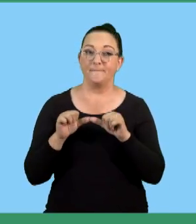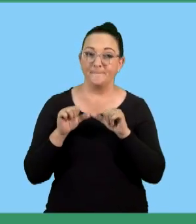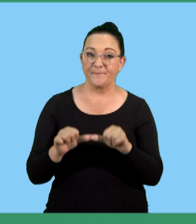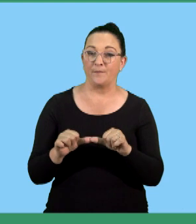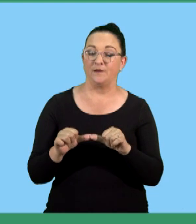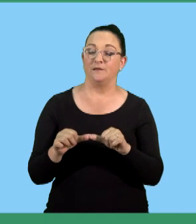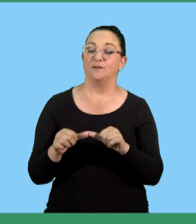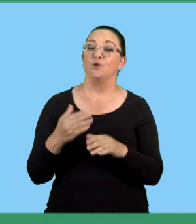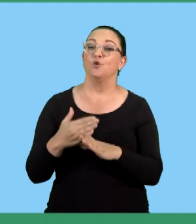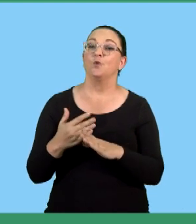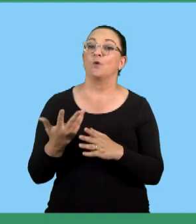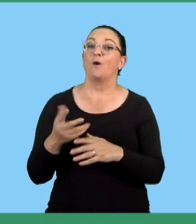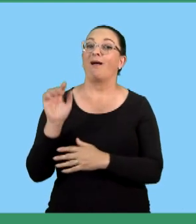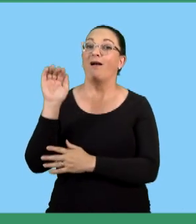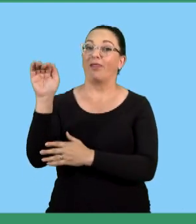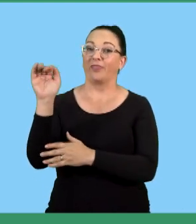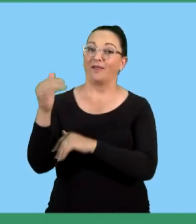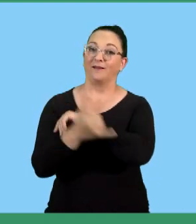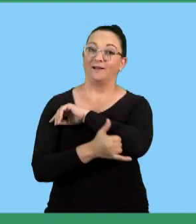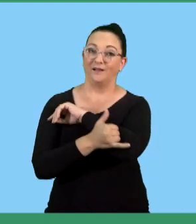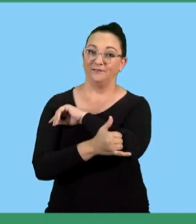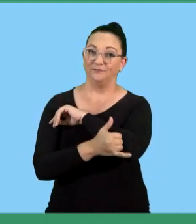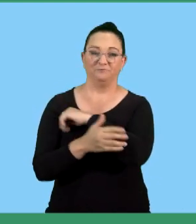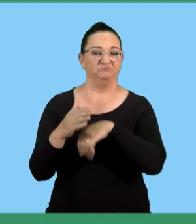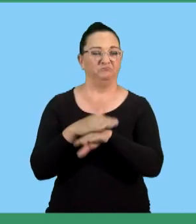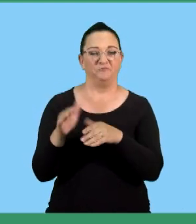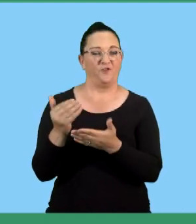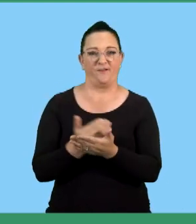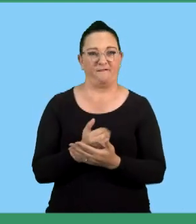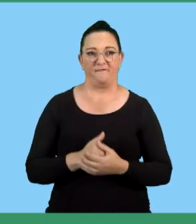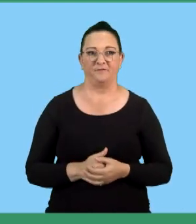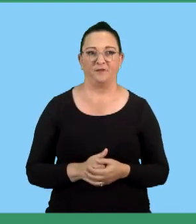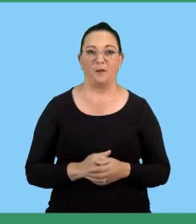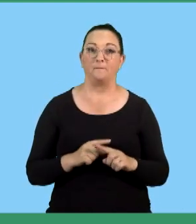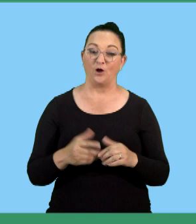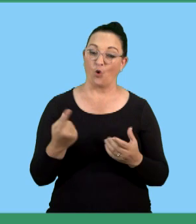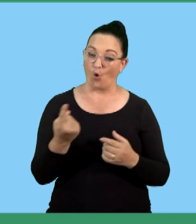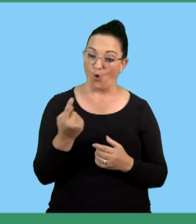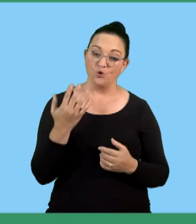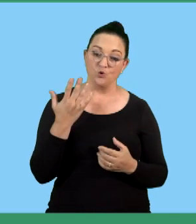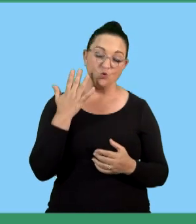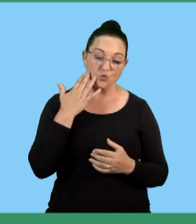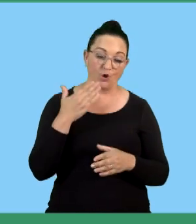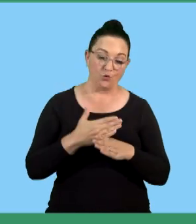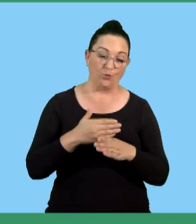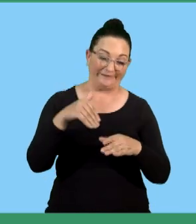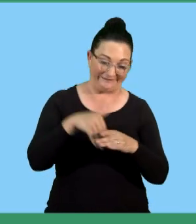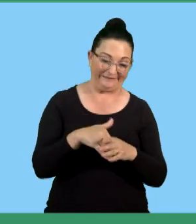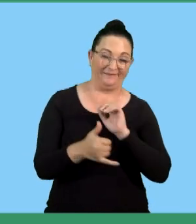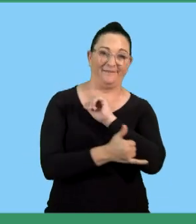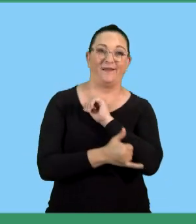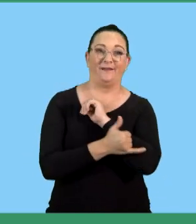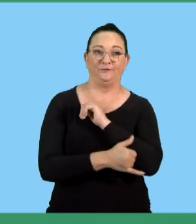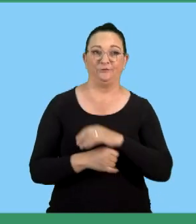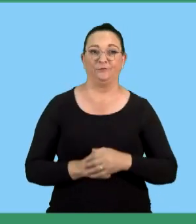employed in other countries are not covered. So only those that are employed in the country. Right, so now